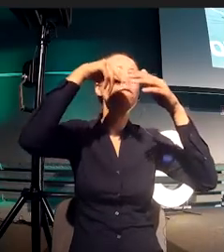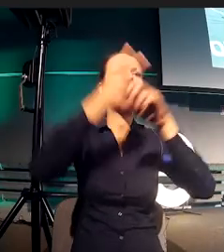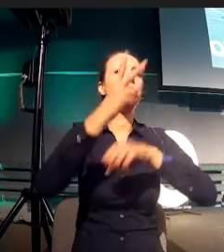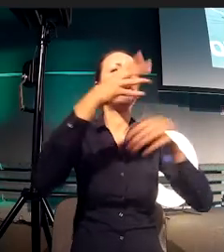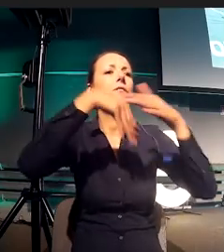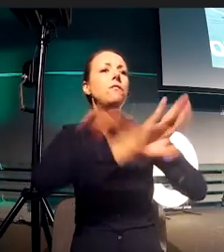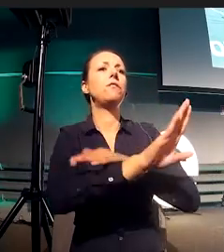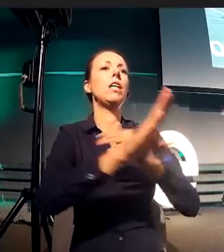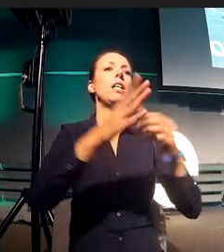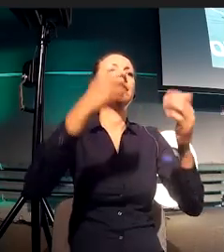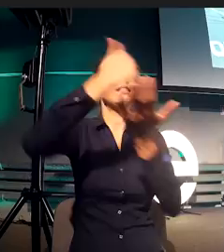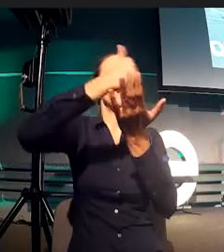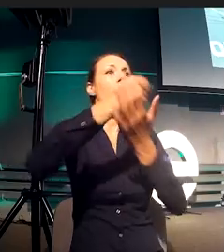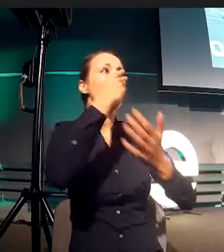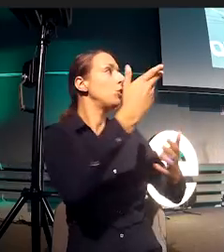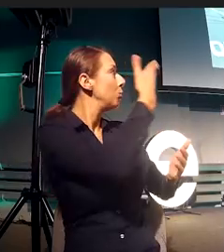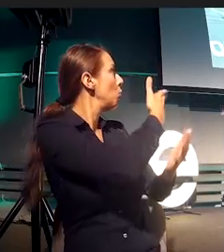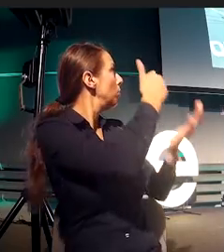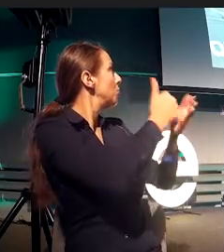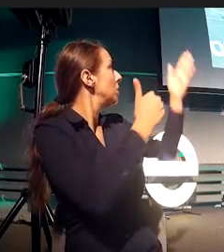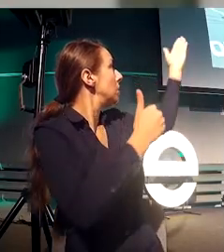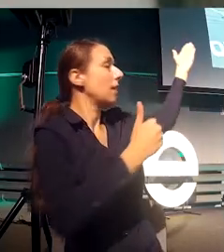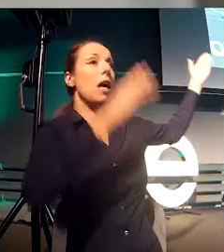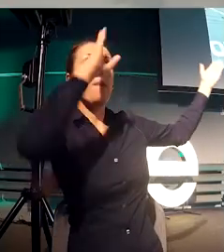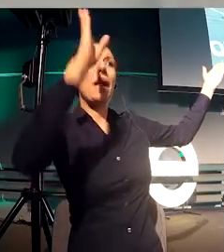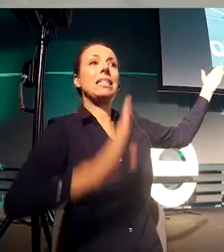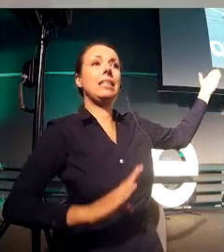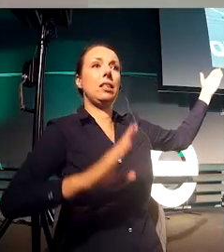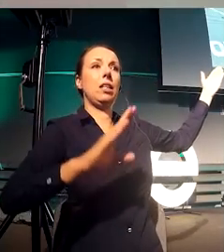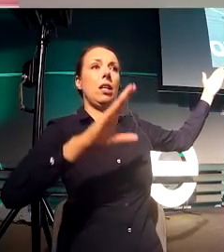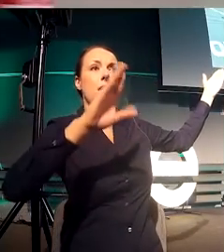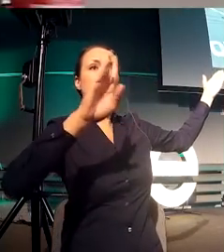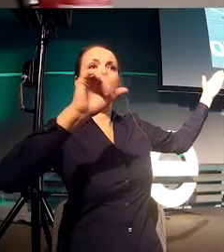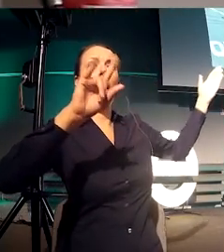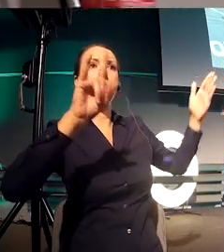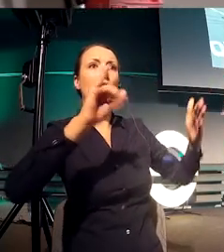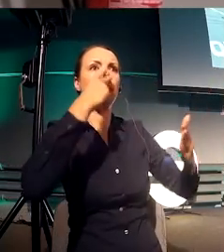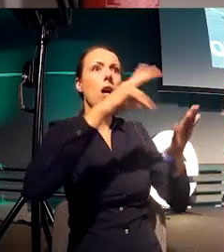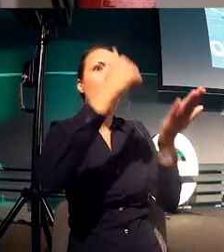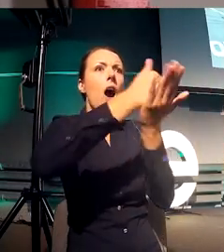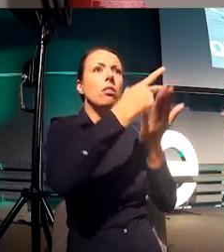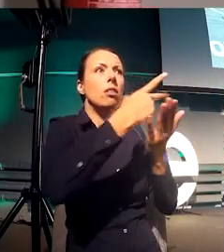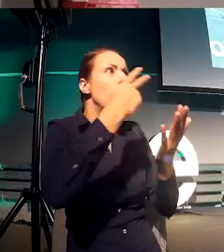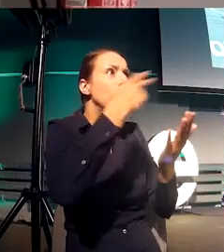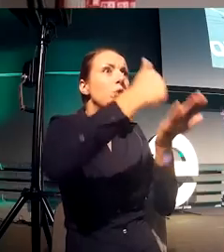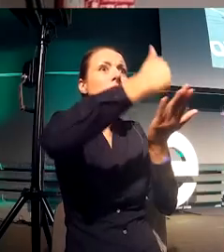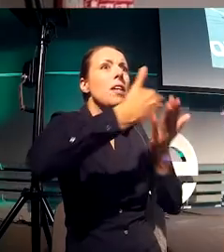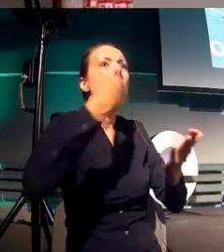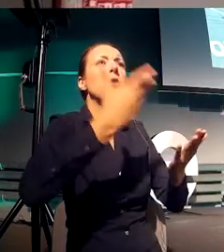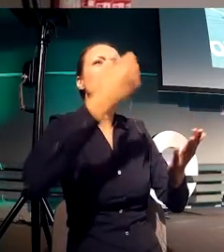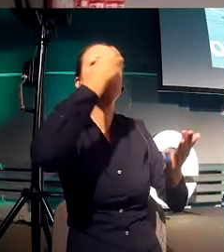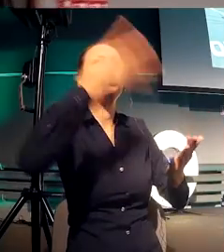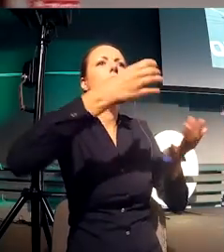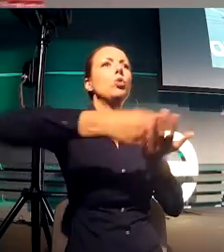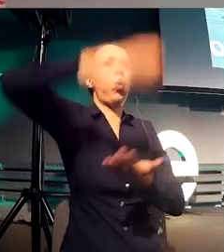No, you don't. It's that ugly pole over here on the right. And if I'm at the end of the street looking for my bus stop, I